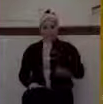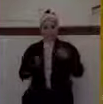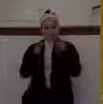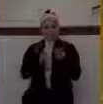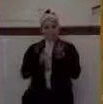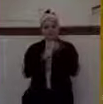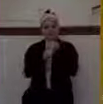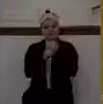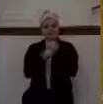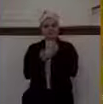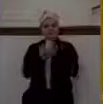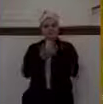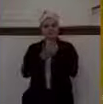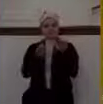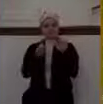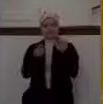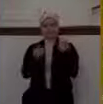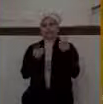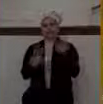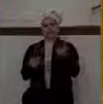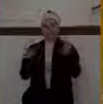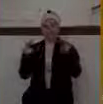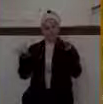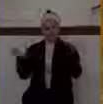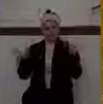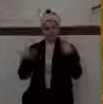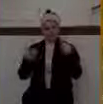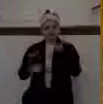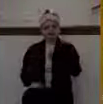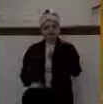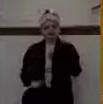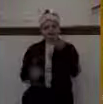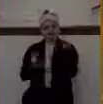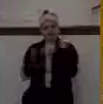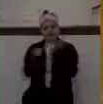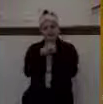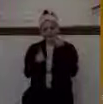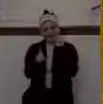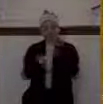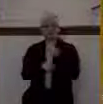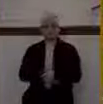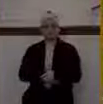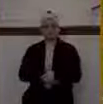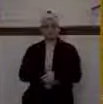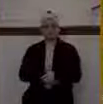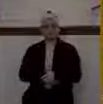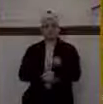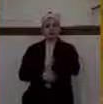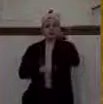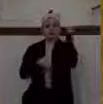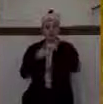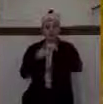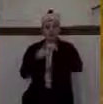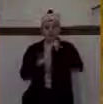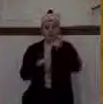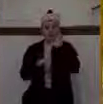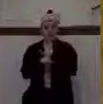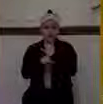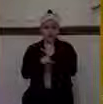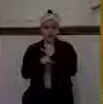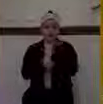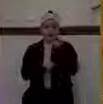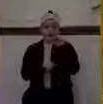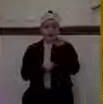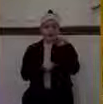churches can also be self-deceived? Do you remember what Jesus said to the church at Laodicea? In Revelation 3.19, said, So then,